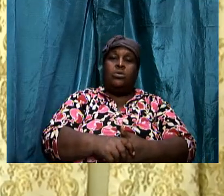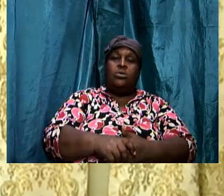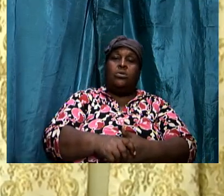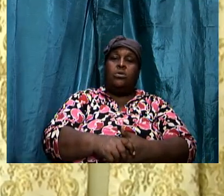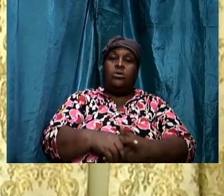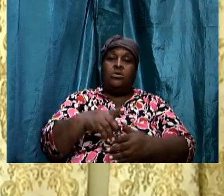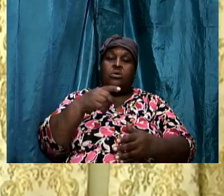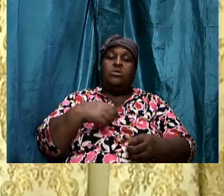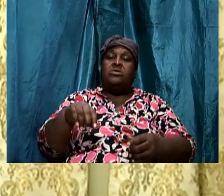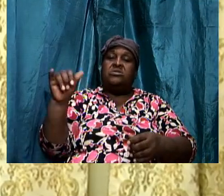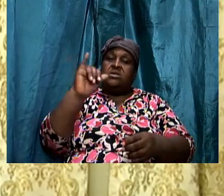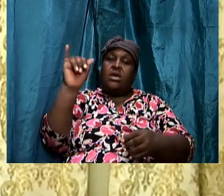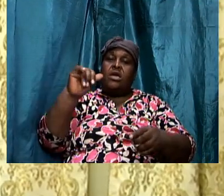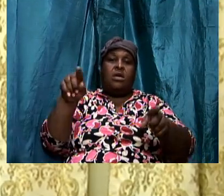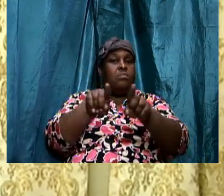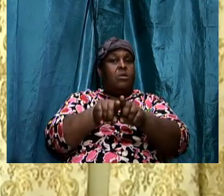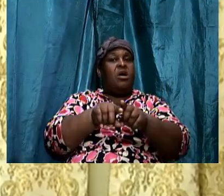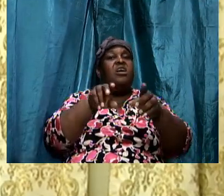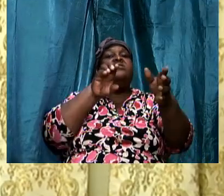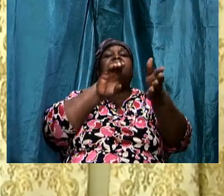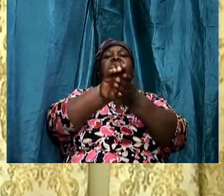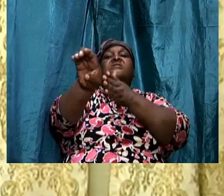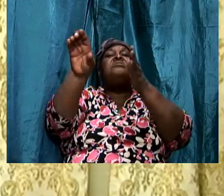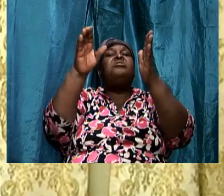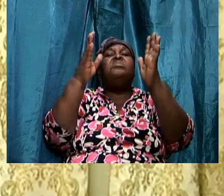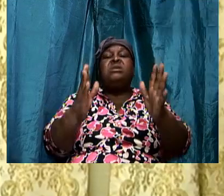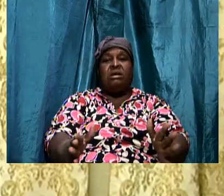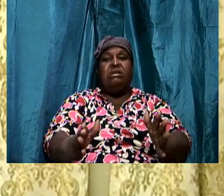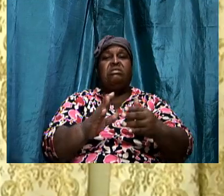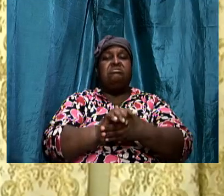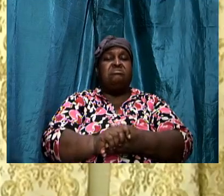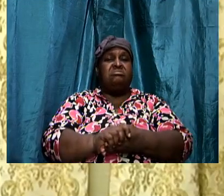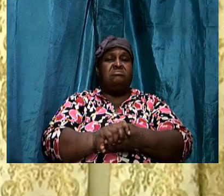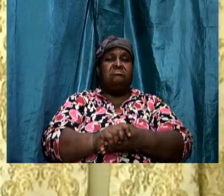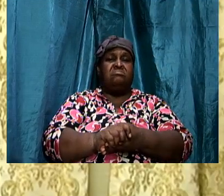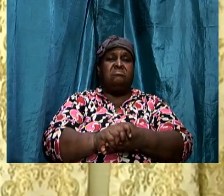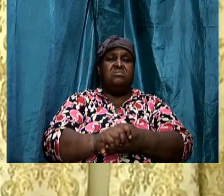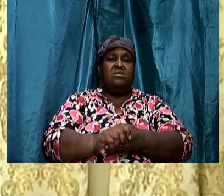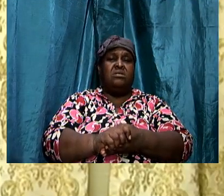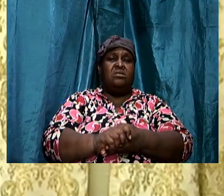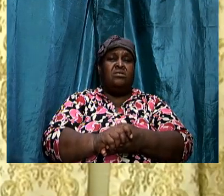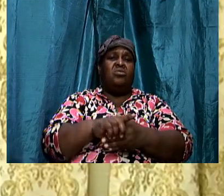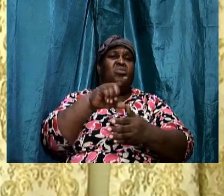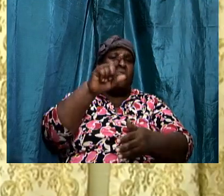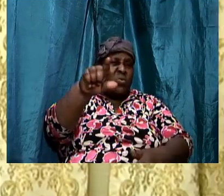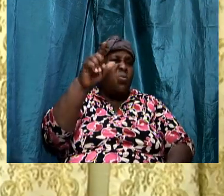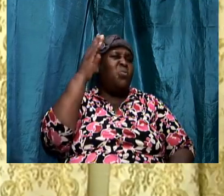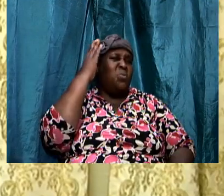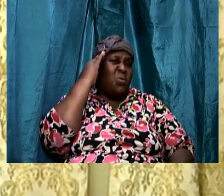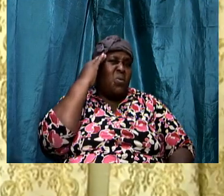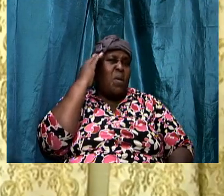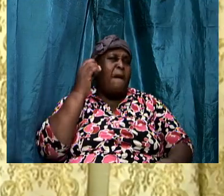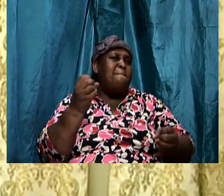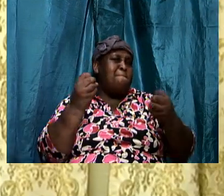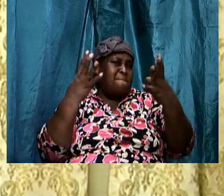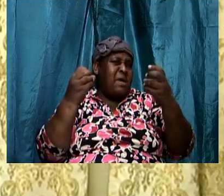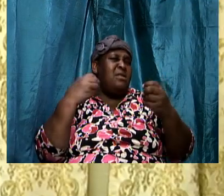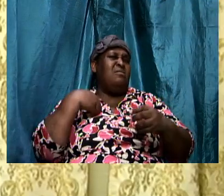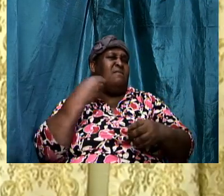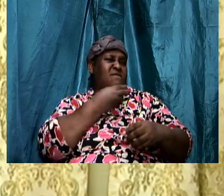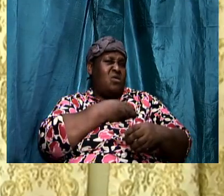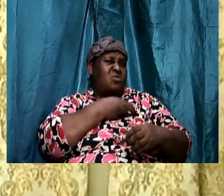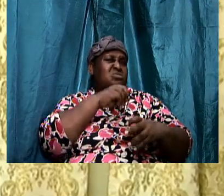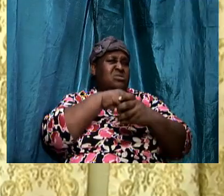in the warfare against criminals did you know that many of us in Christendom that